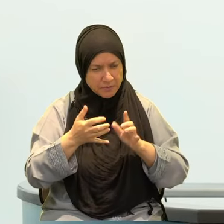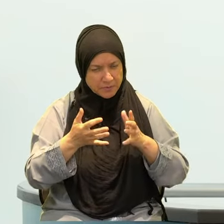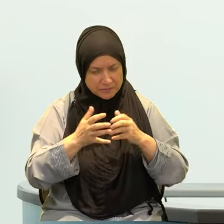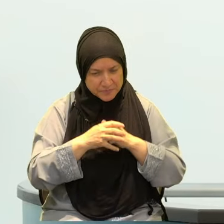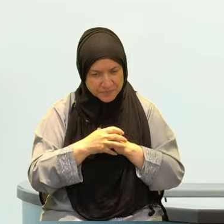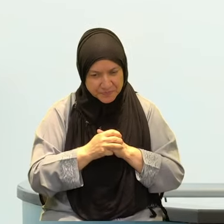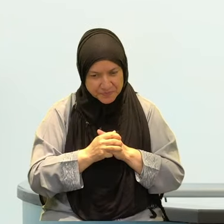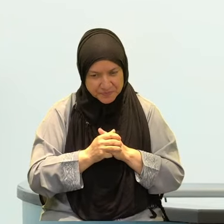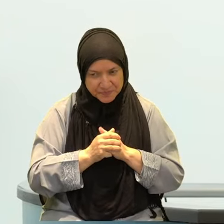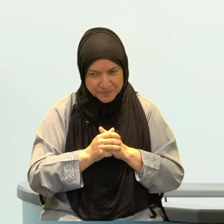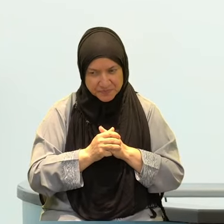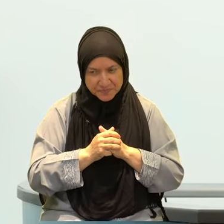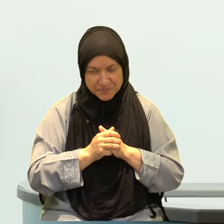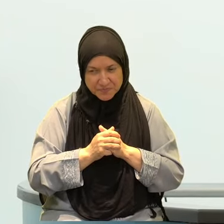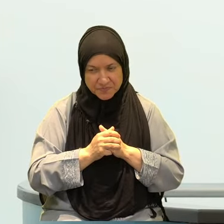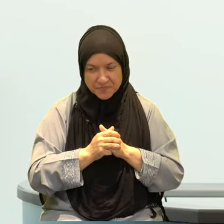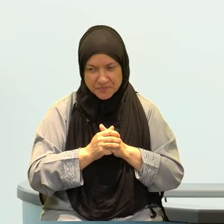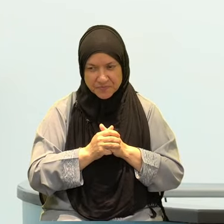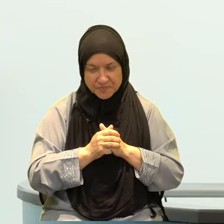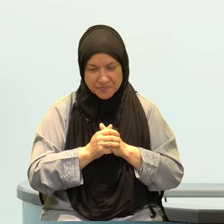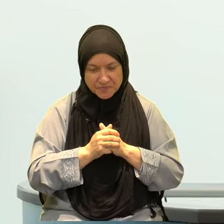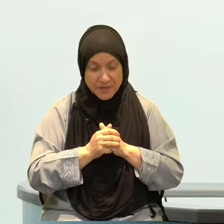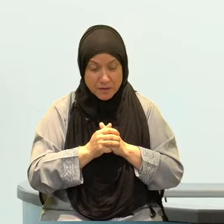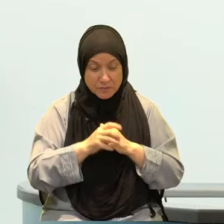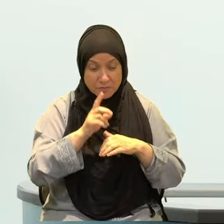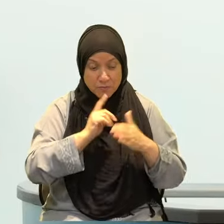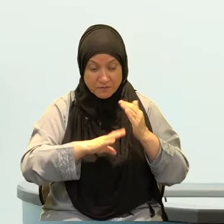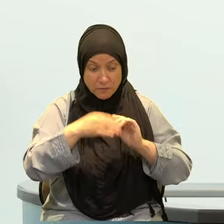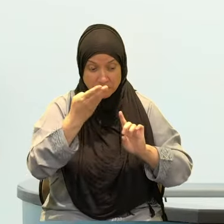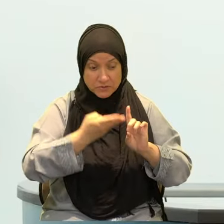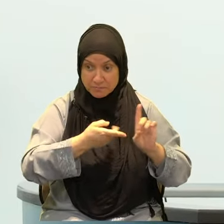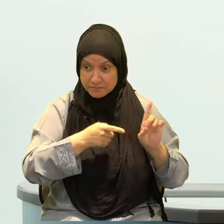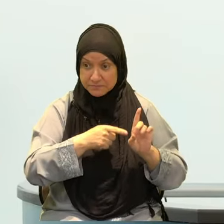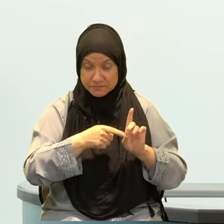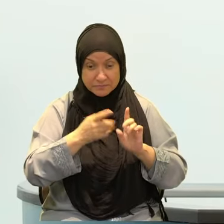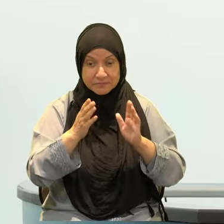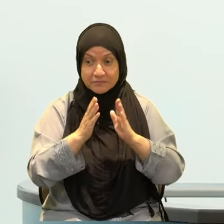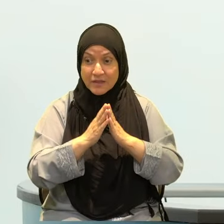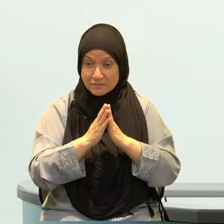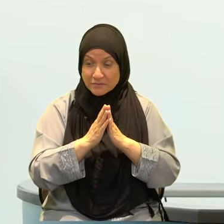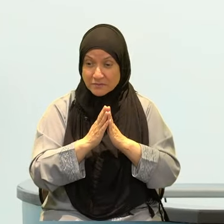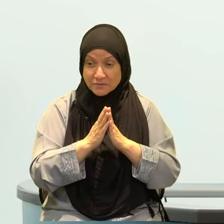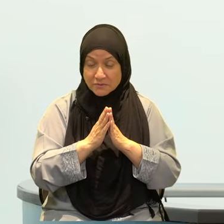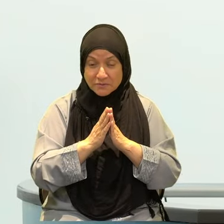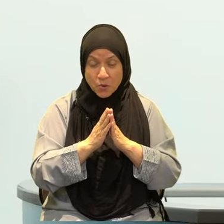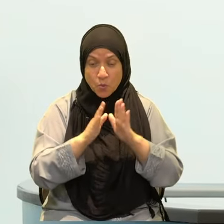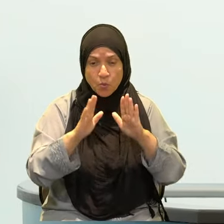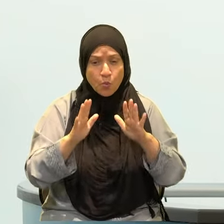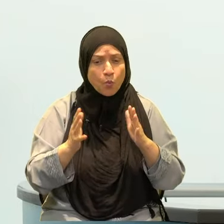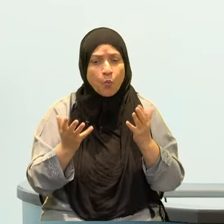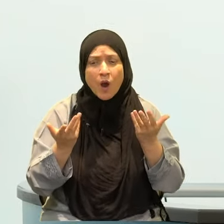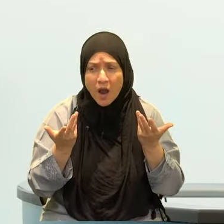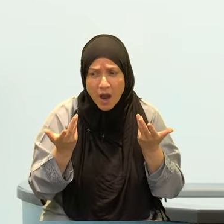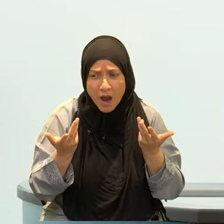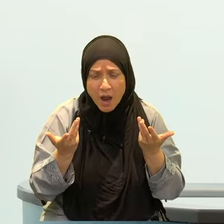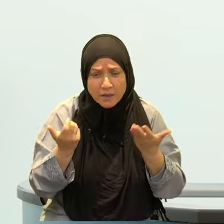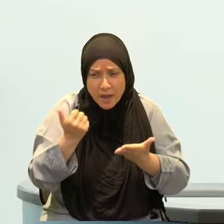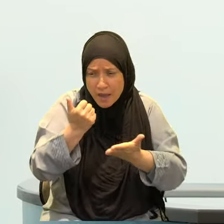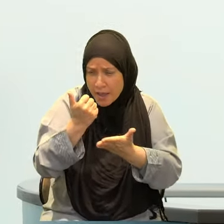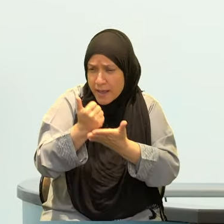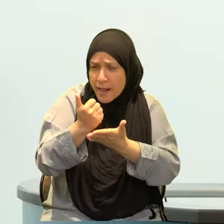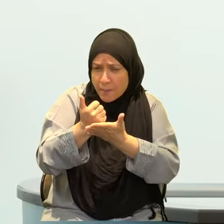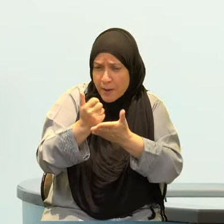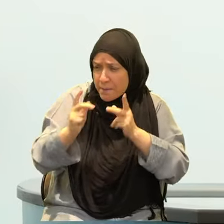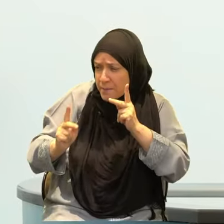was asked what causes people to enter paradise most? What do most people get to Jannah